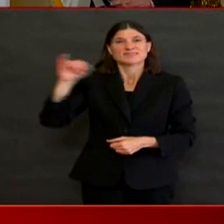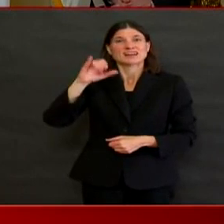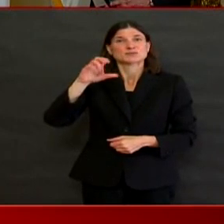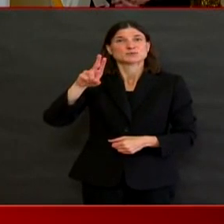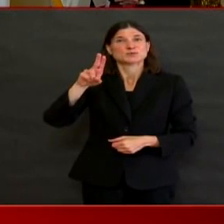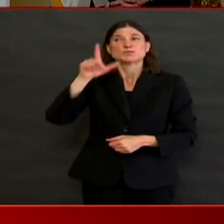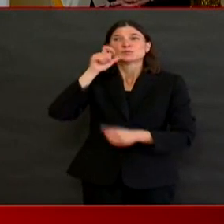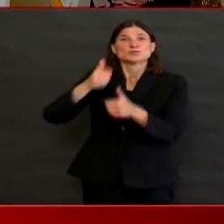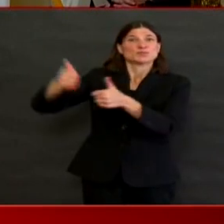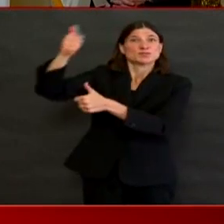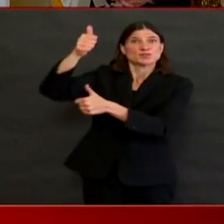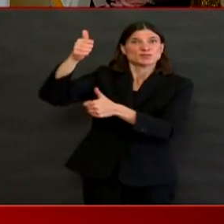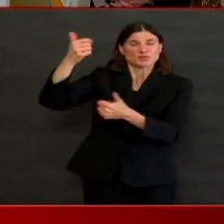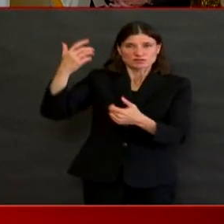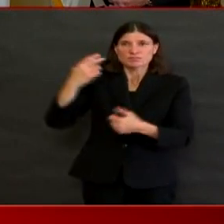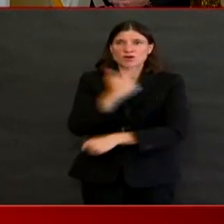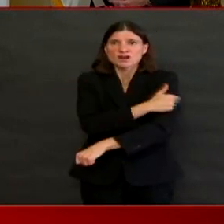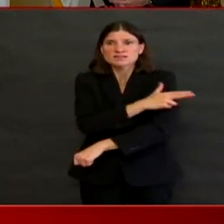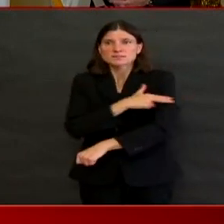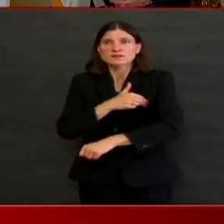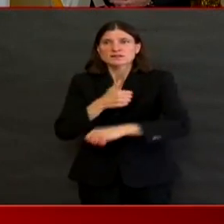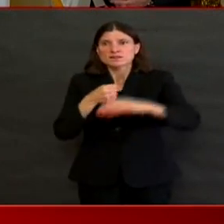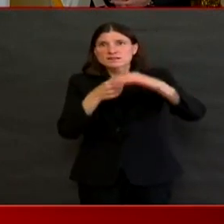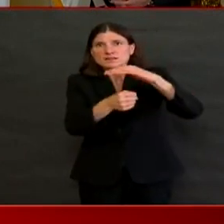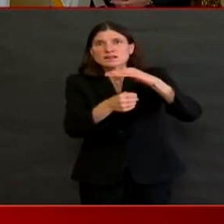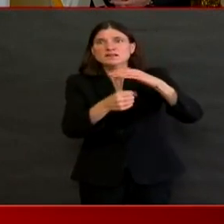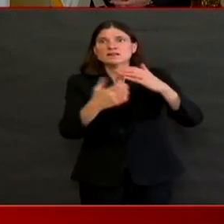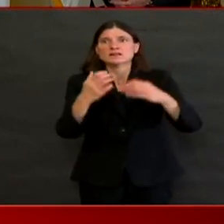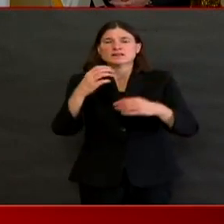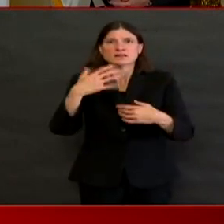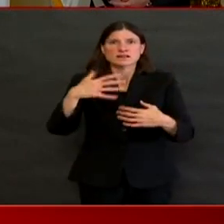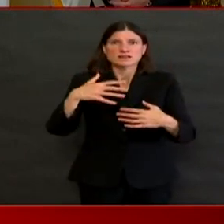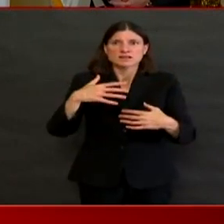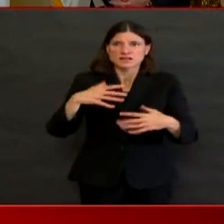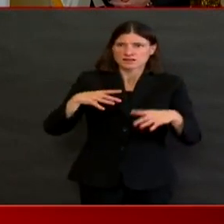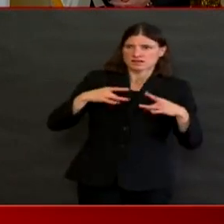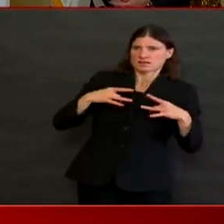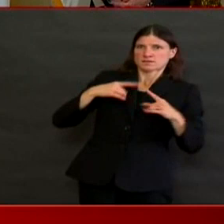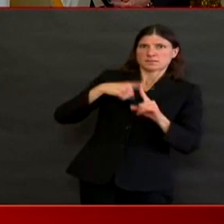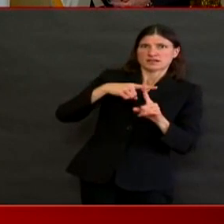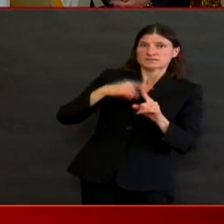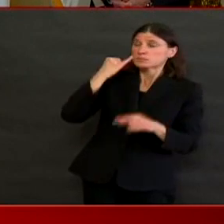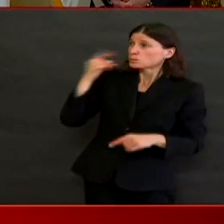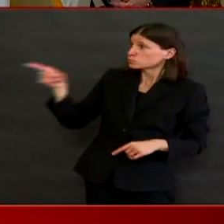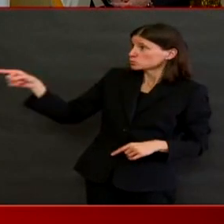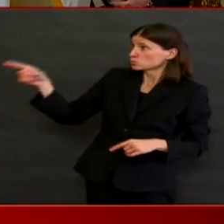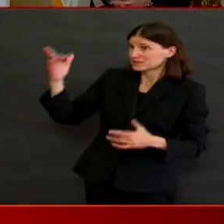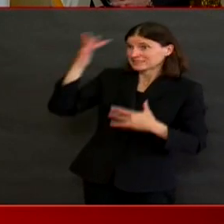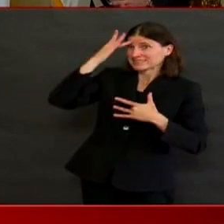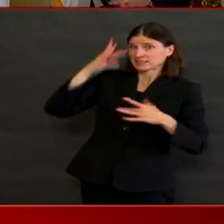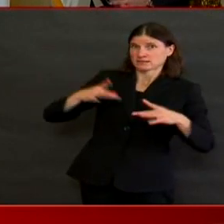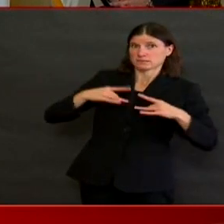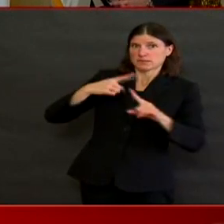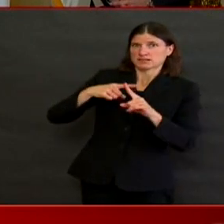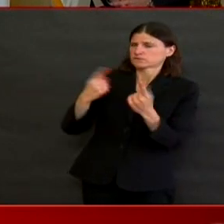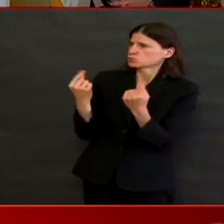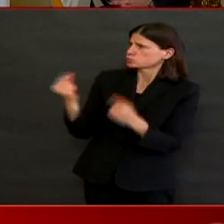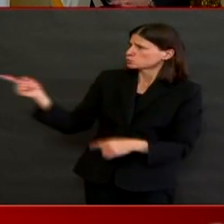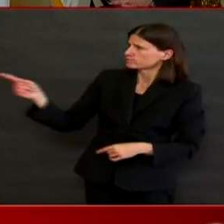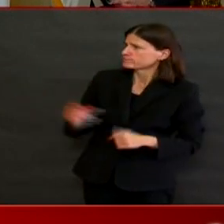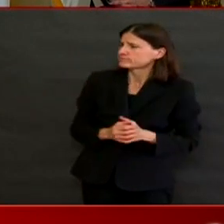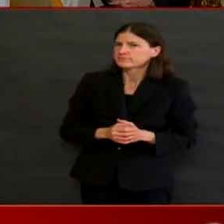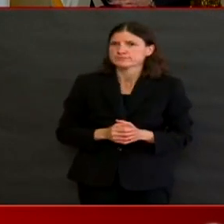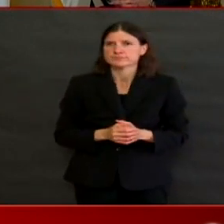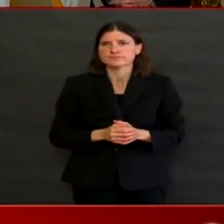you have in place if you yourself fall ill? Well, of course, it would depend, uh, how ill I were to